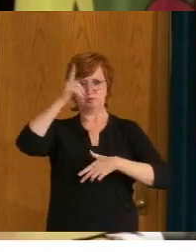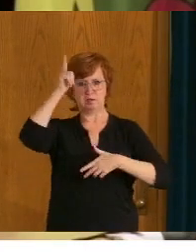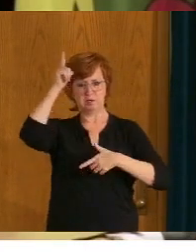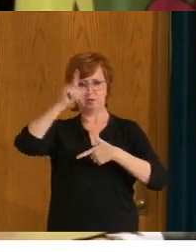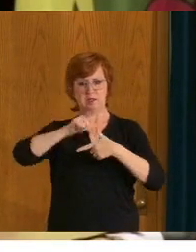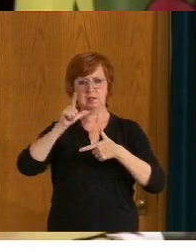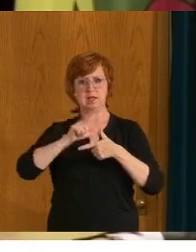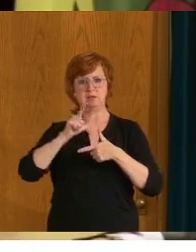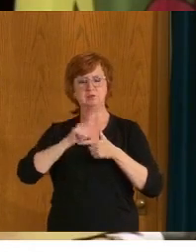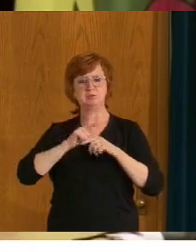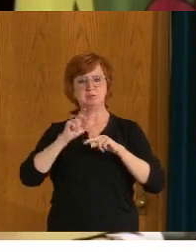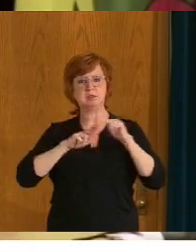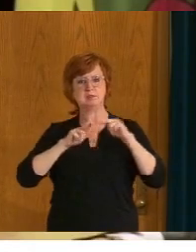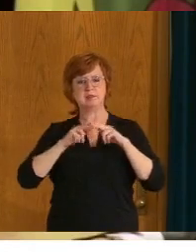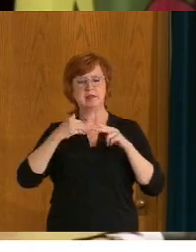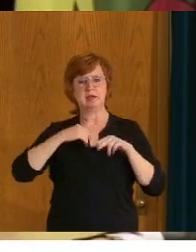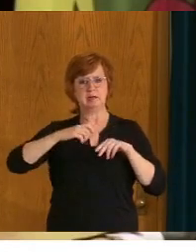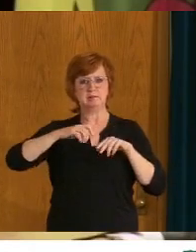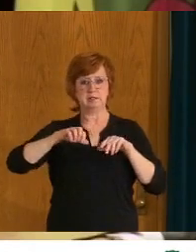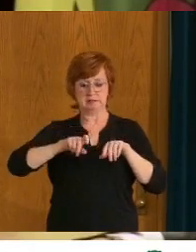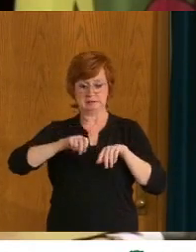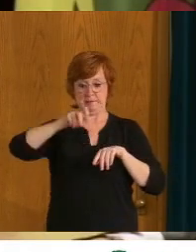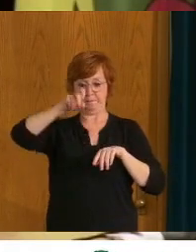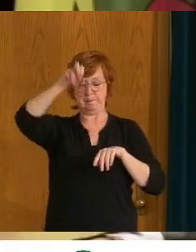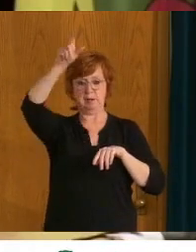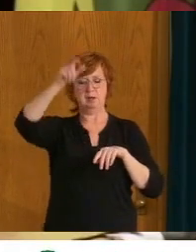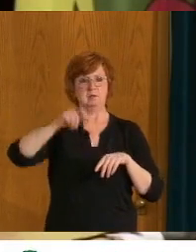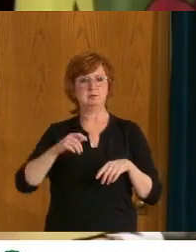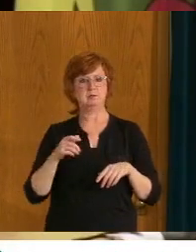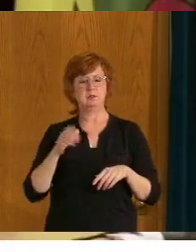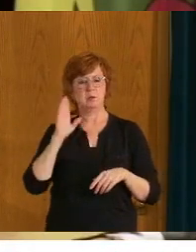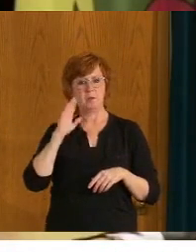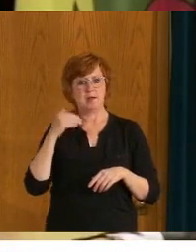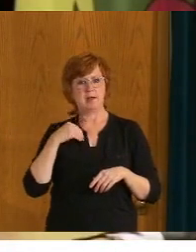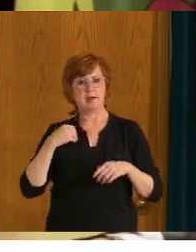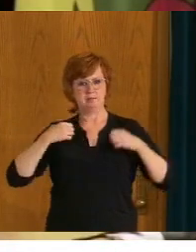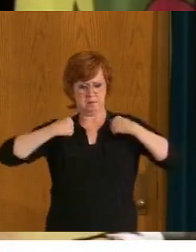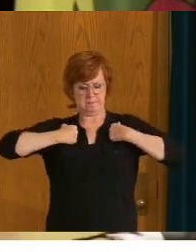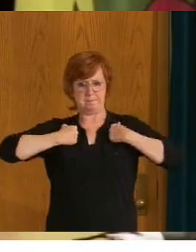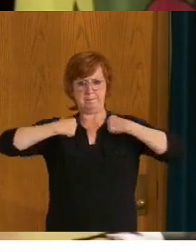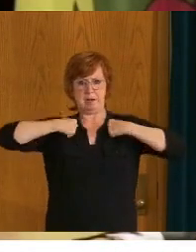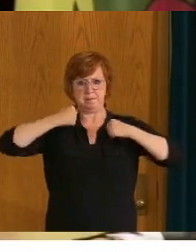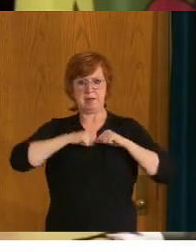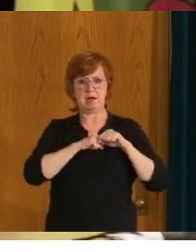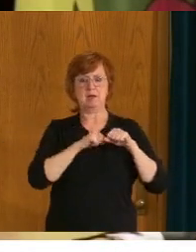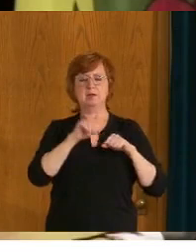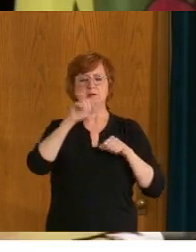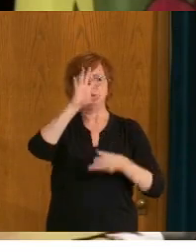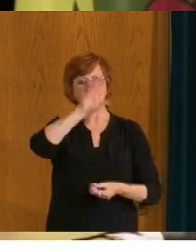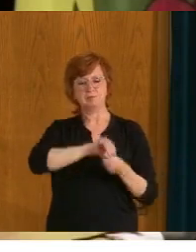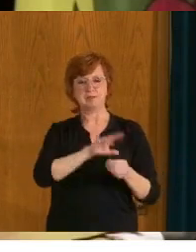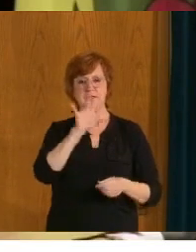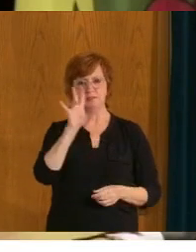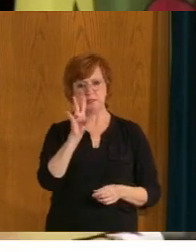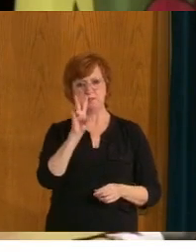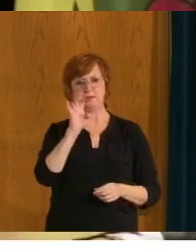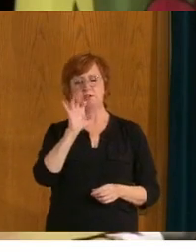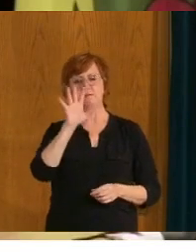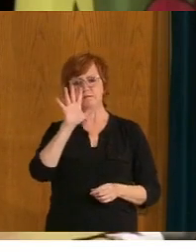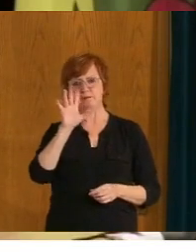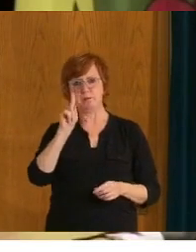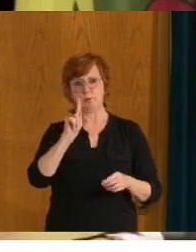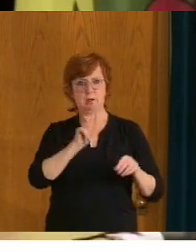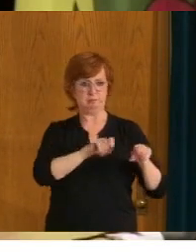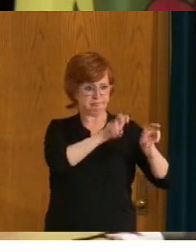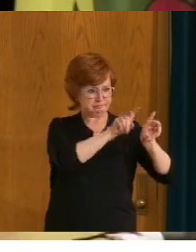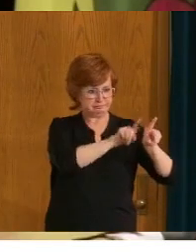751 backpacks, I believe, will be on the steps of the legislature. Um, it provides an opportunity for all of us to, and to raise awareness